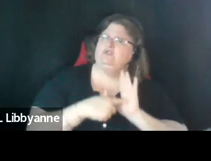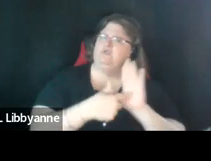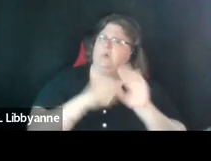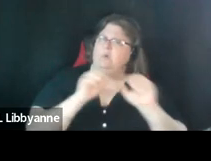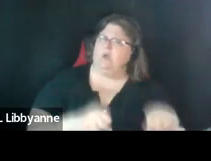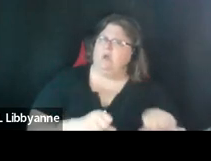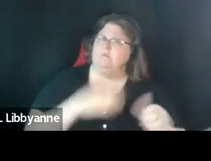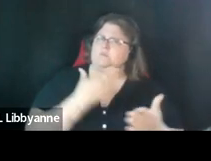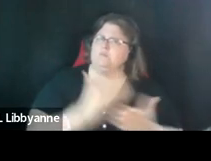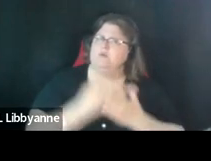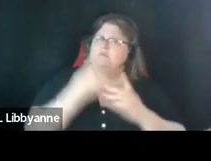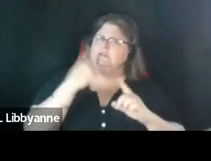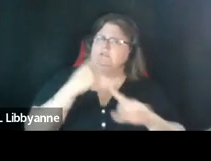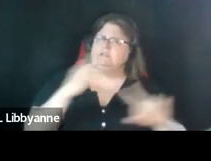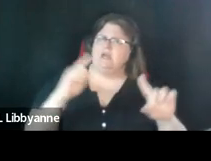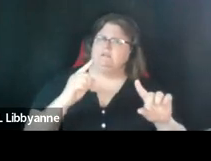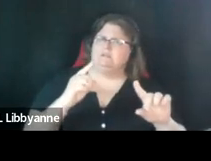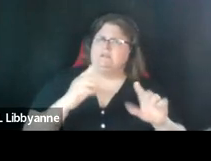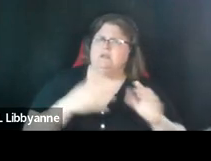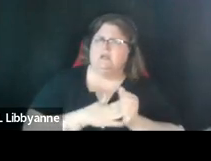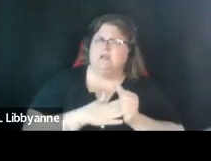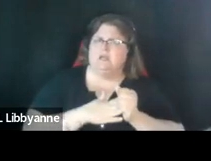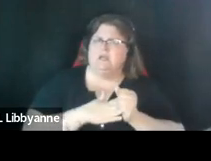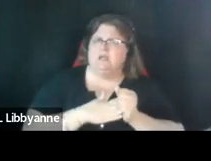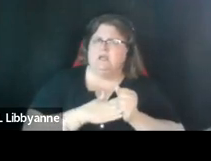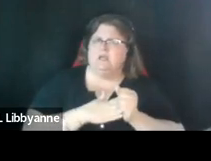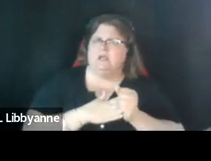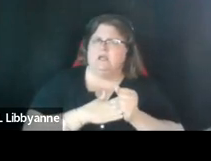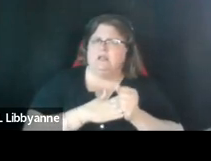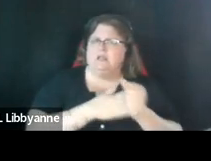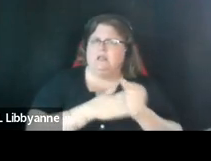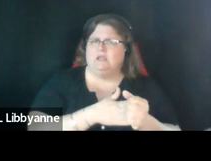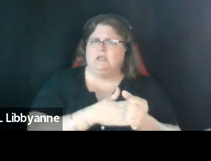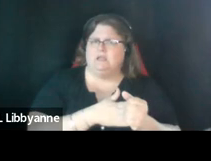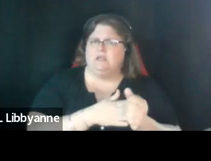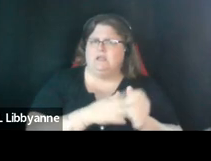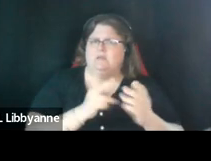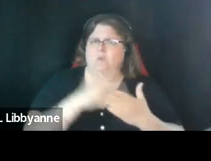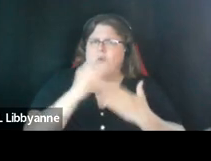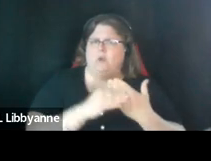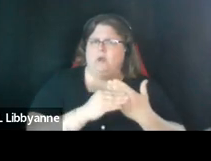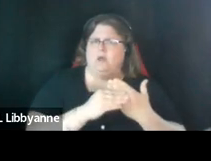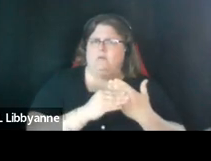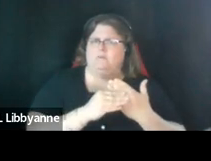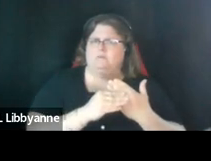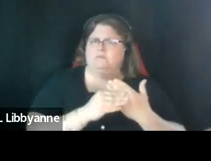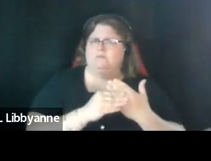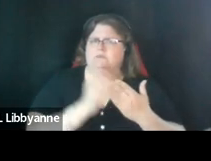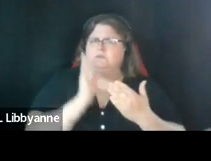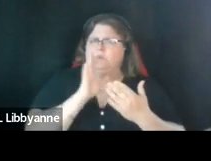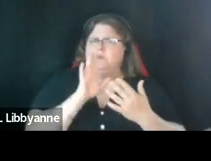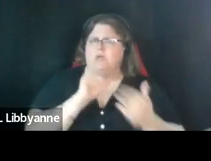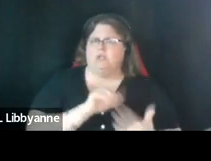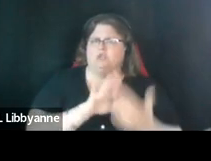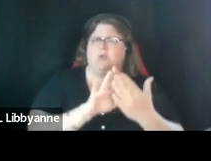effectiveness and leading um programs that addresses the